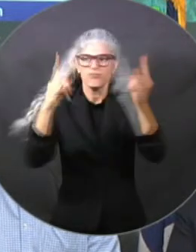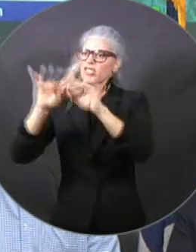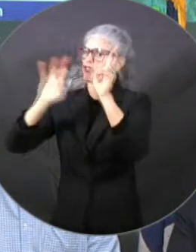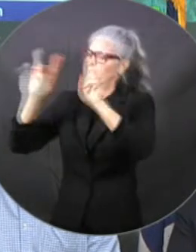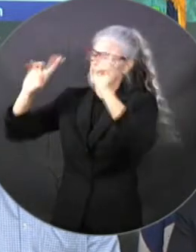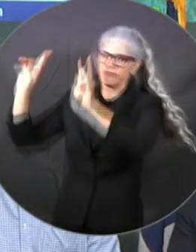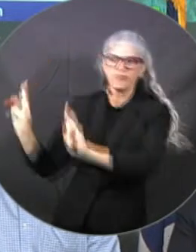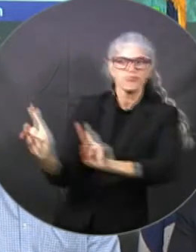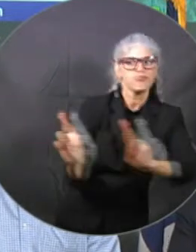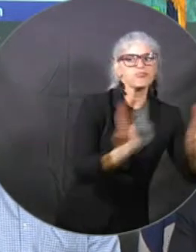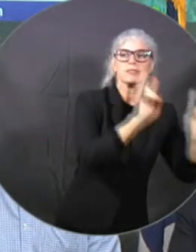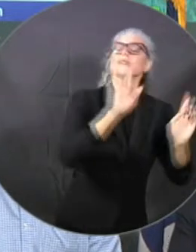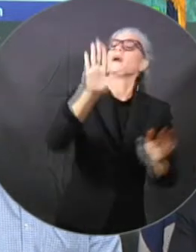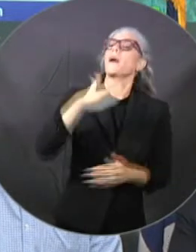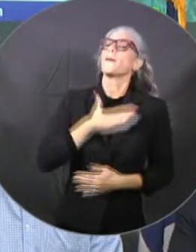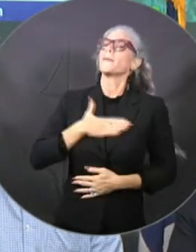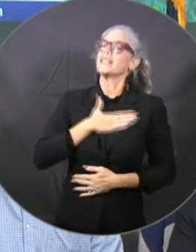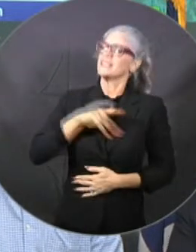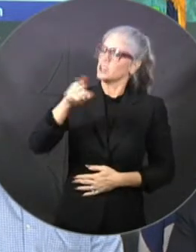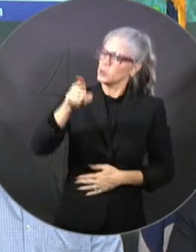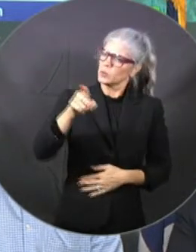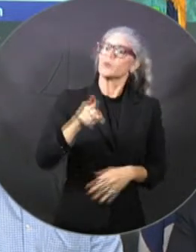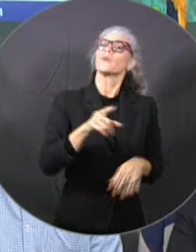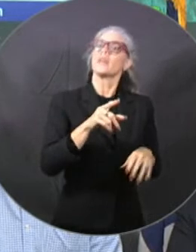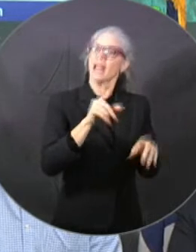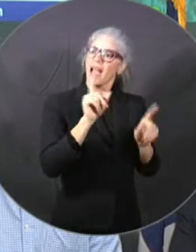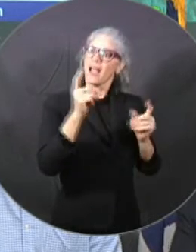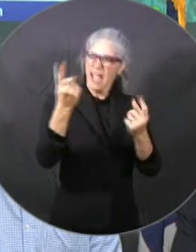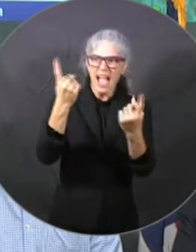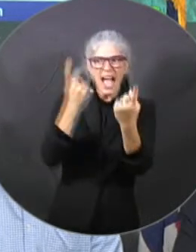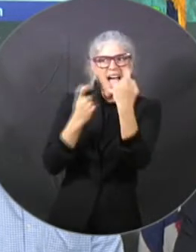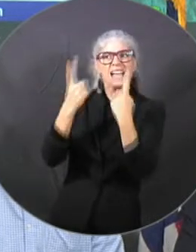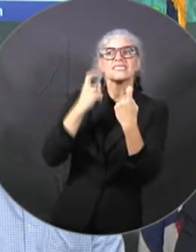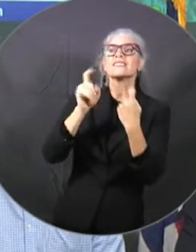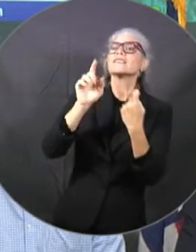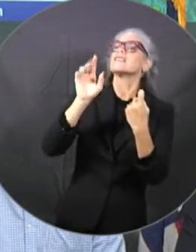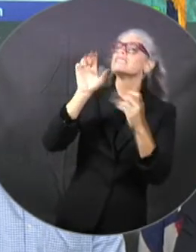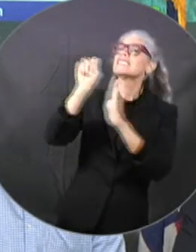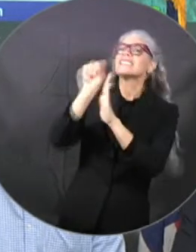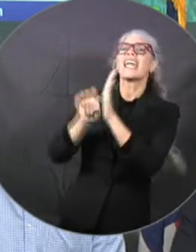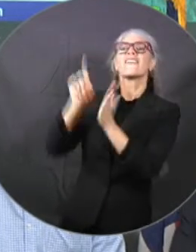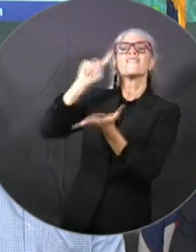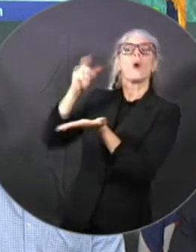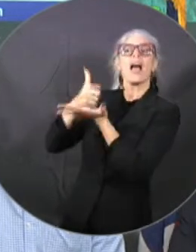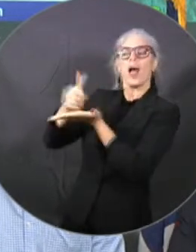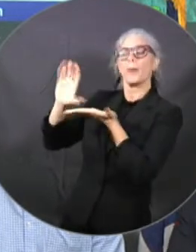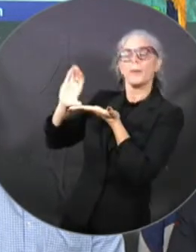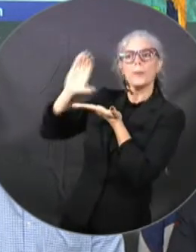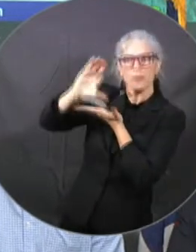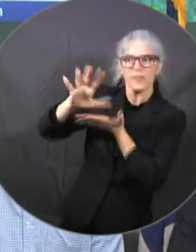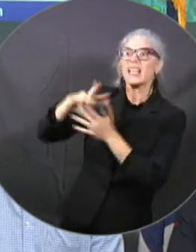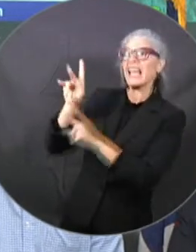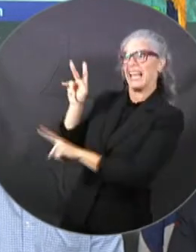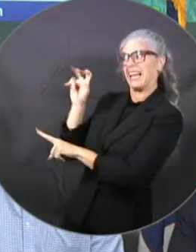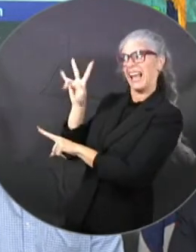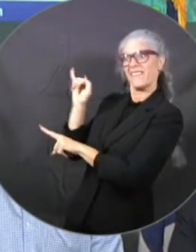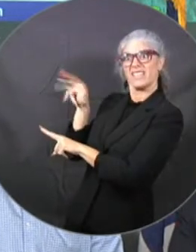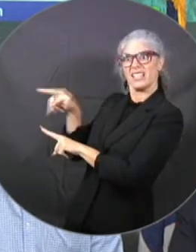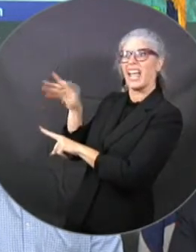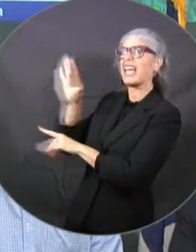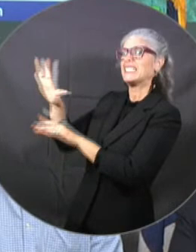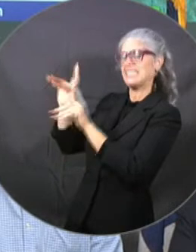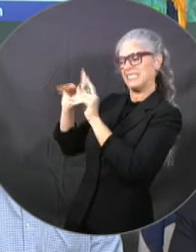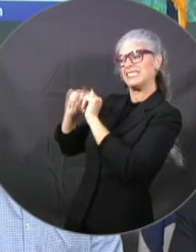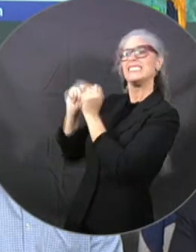here. If you request aid, Kevin and his team are going to get it to you. But if you wait until, you know, six, eight